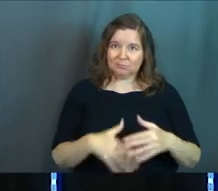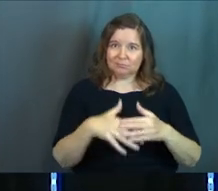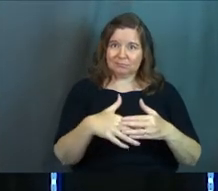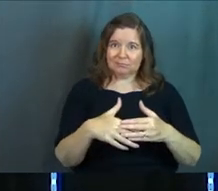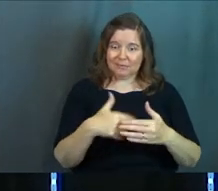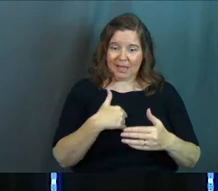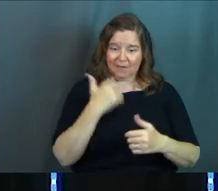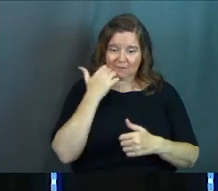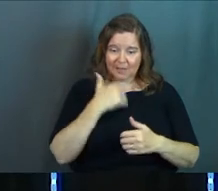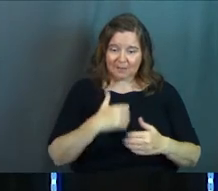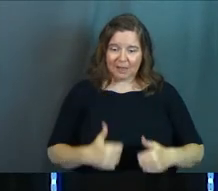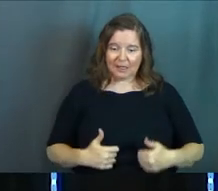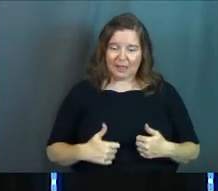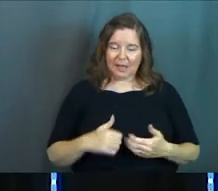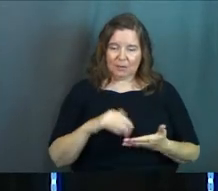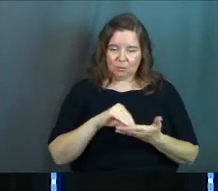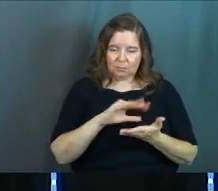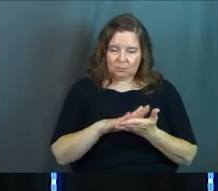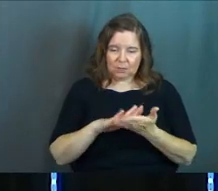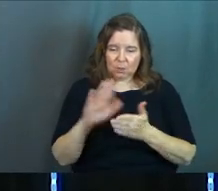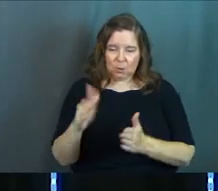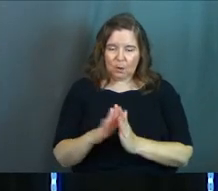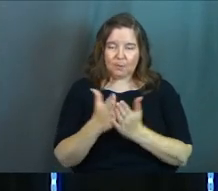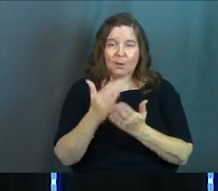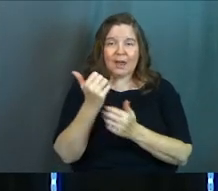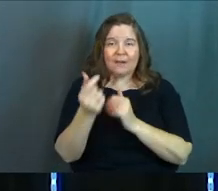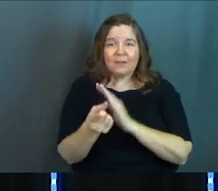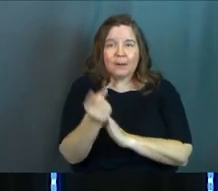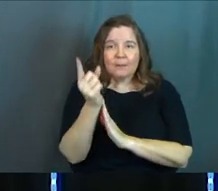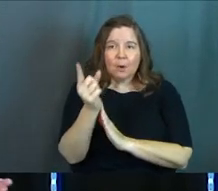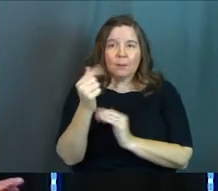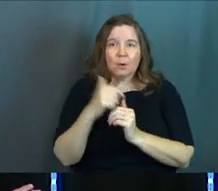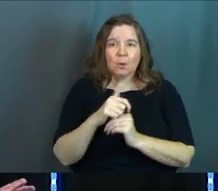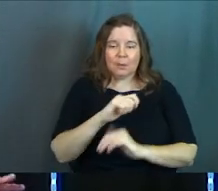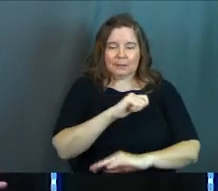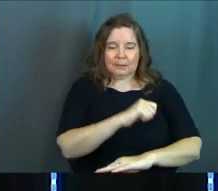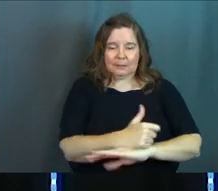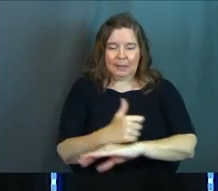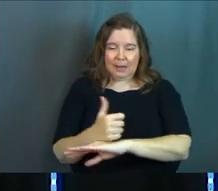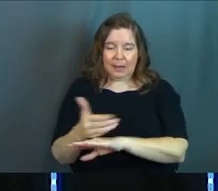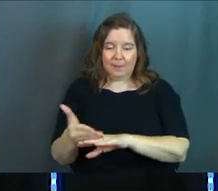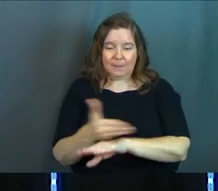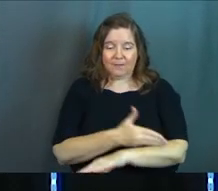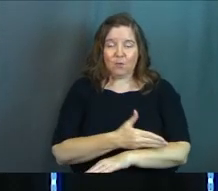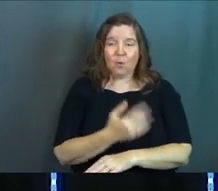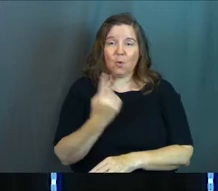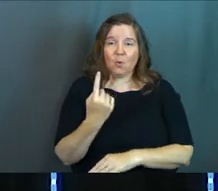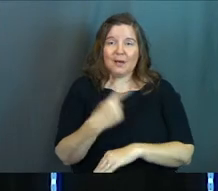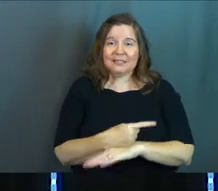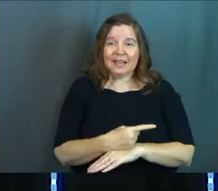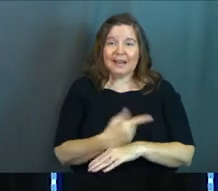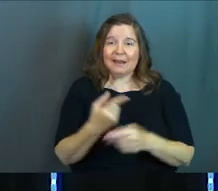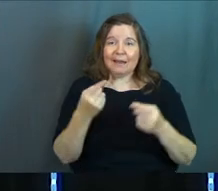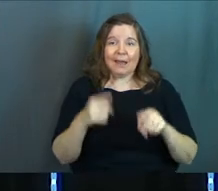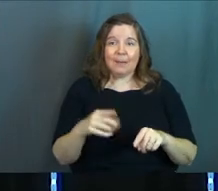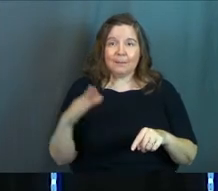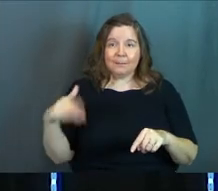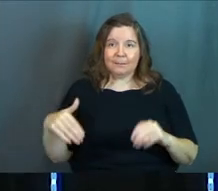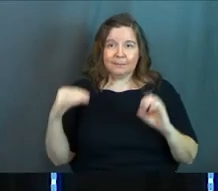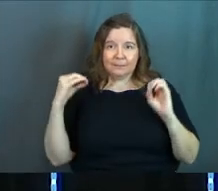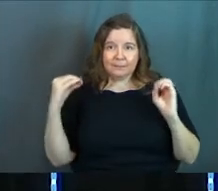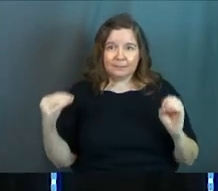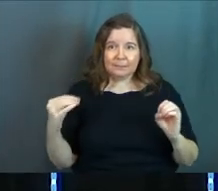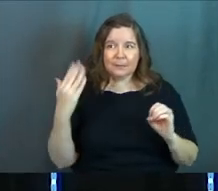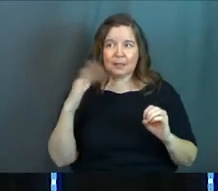Every day of my life was recorded in your book, God says. Every moment was laid out before a single day had passed.